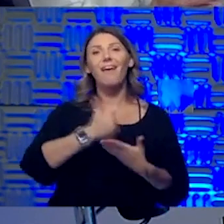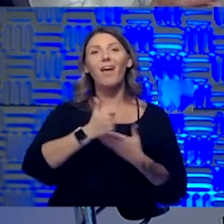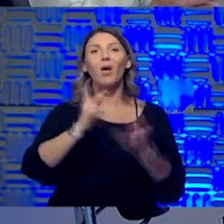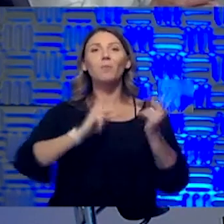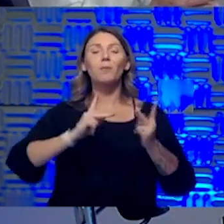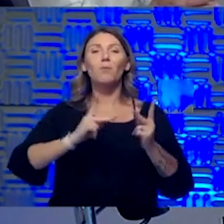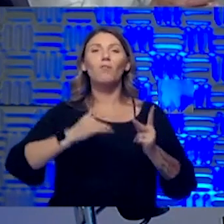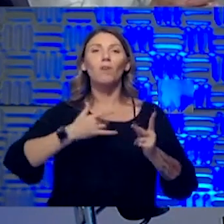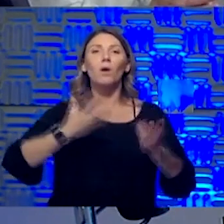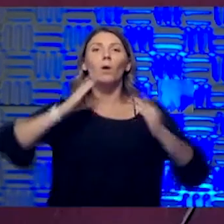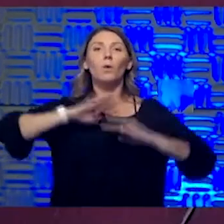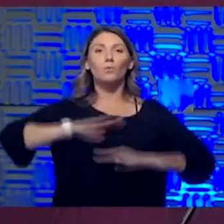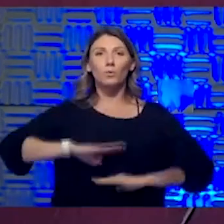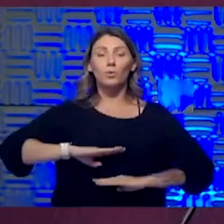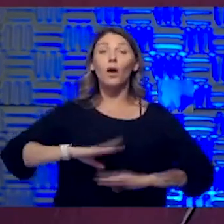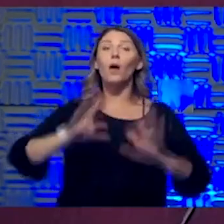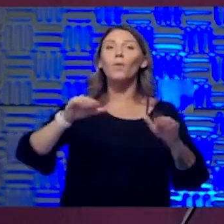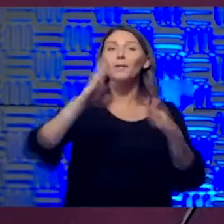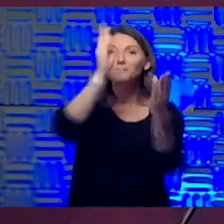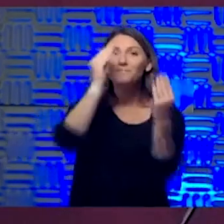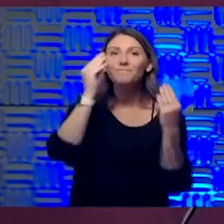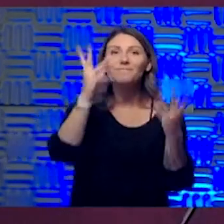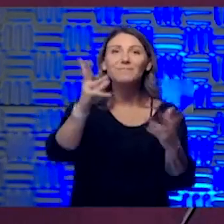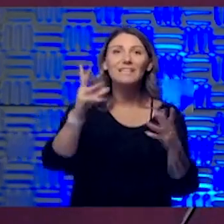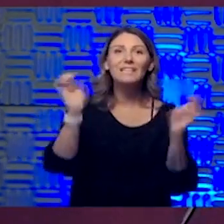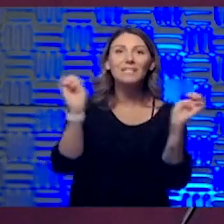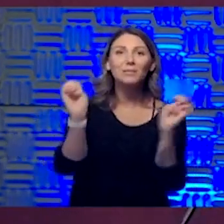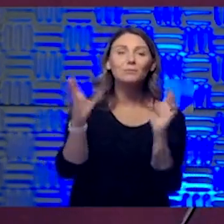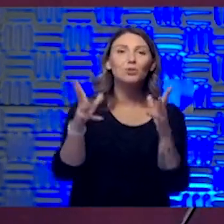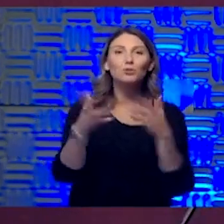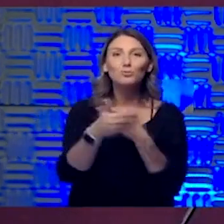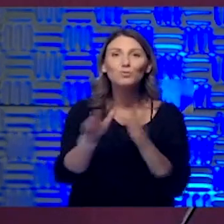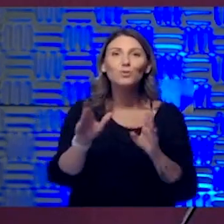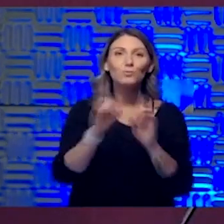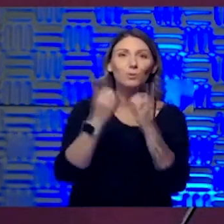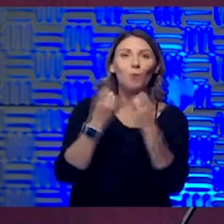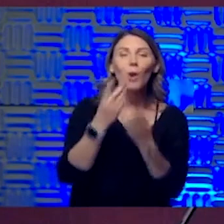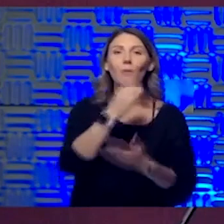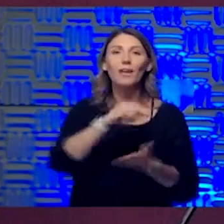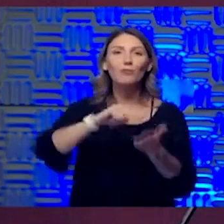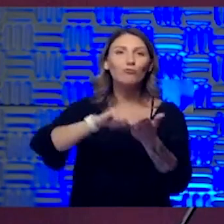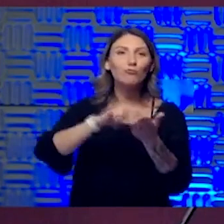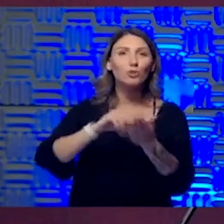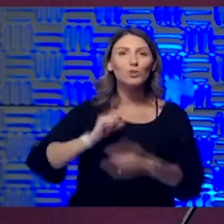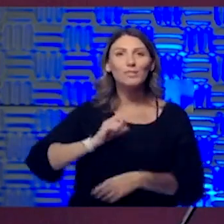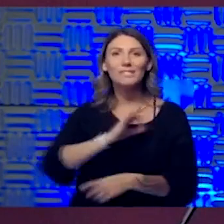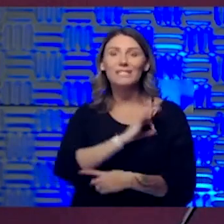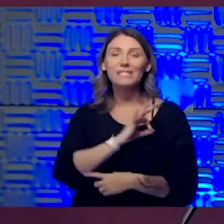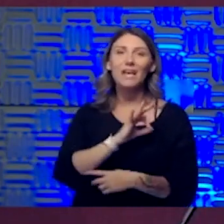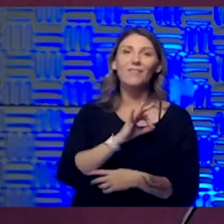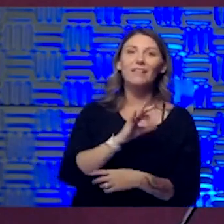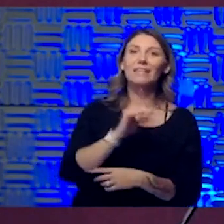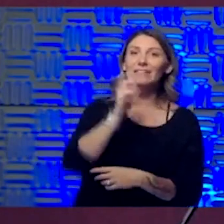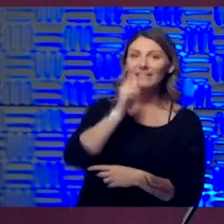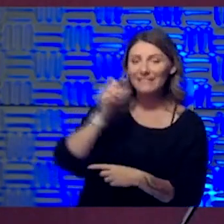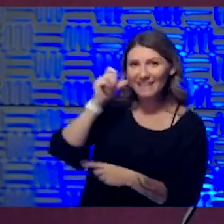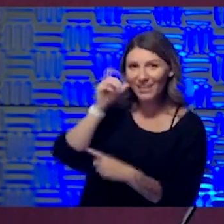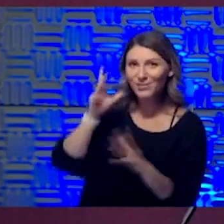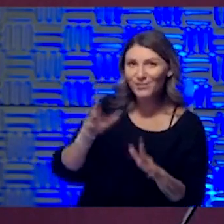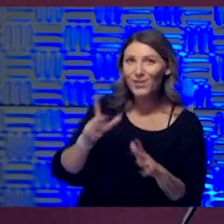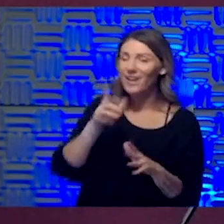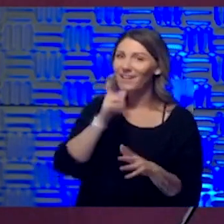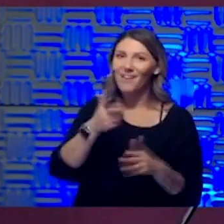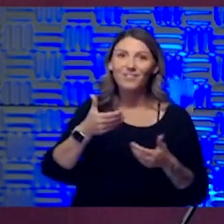yeah. All right. I just wanted to give a shout out to our emergency department nursing staff. I nursing weekend last yesterday and I didn't get a chance to